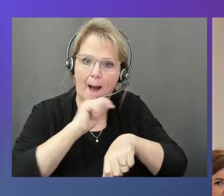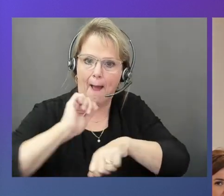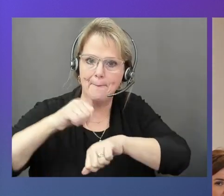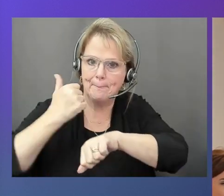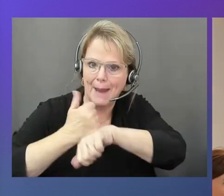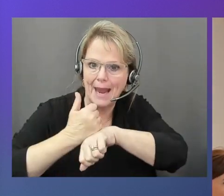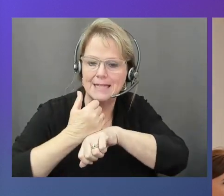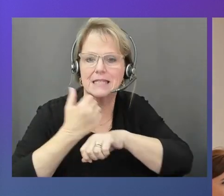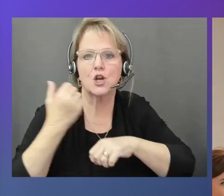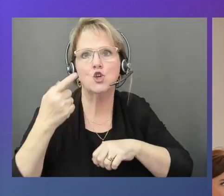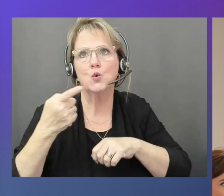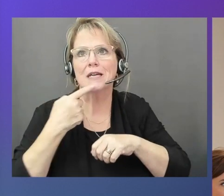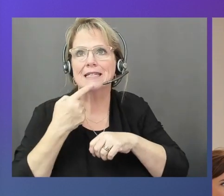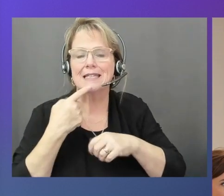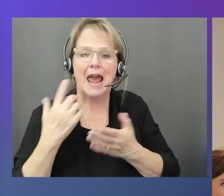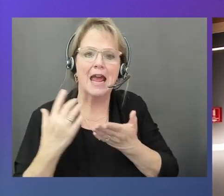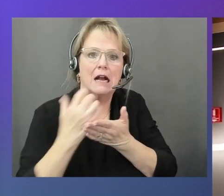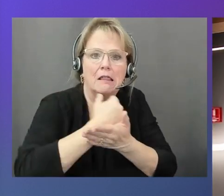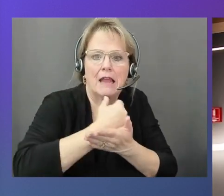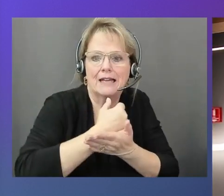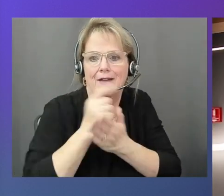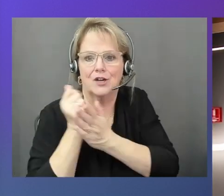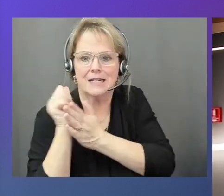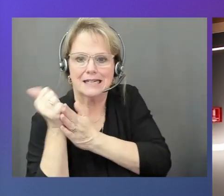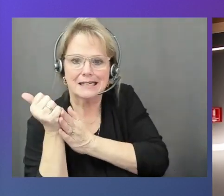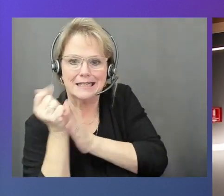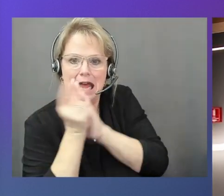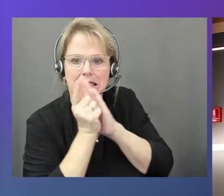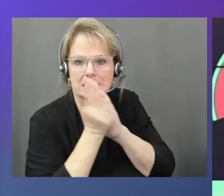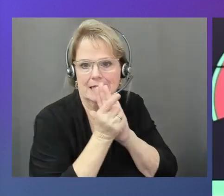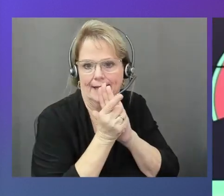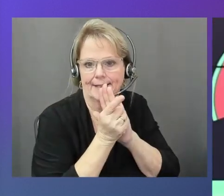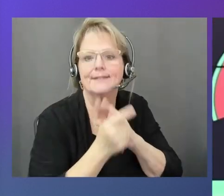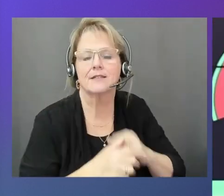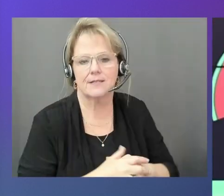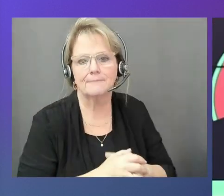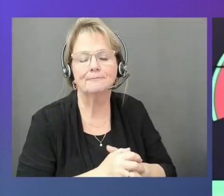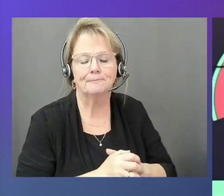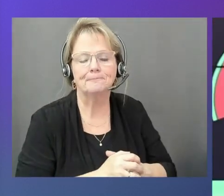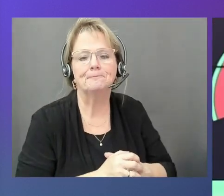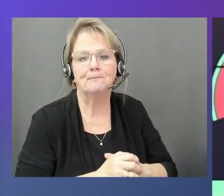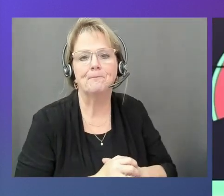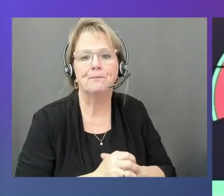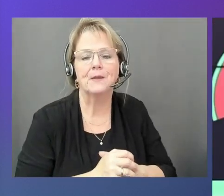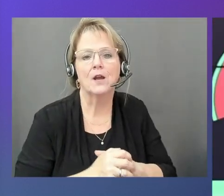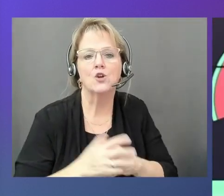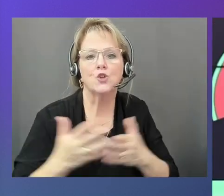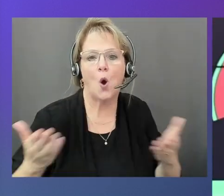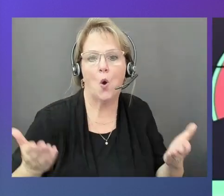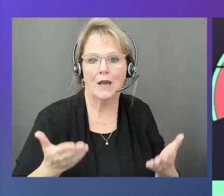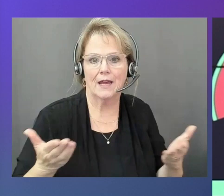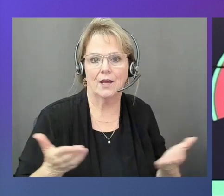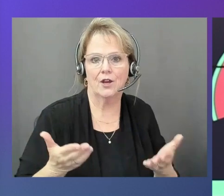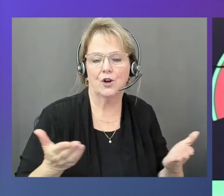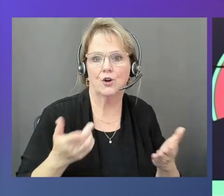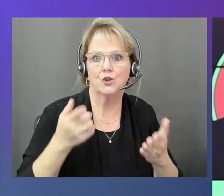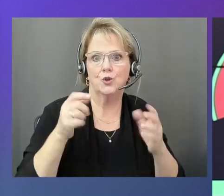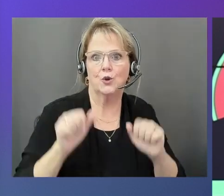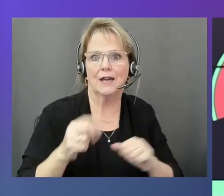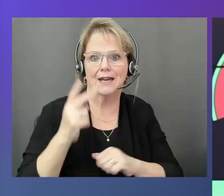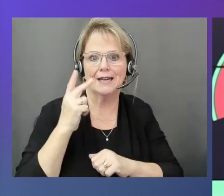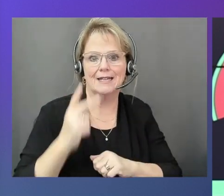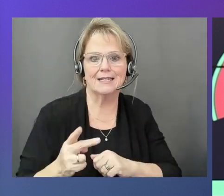collect data every 10 seconds. 10 seconds. 10 seconds, right. So, so here you can see the throttle position